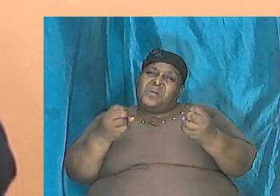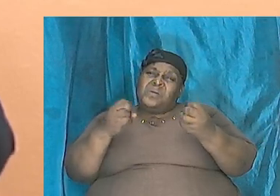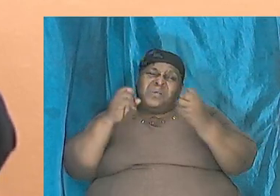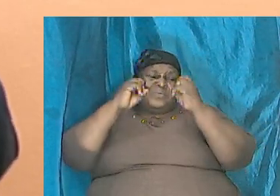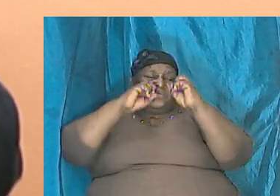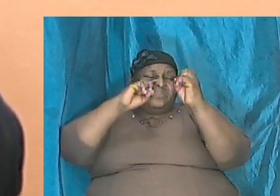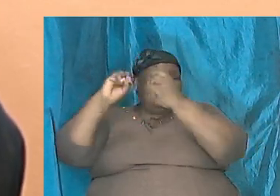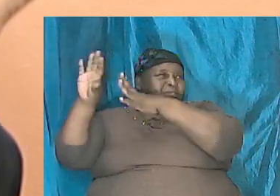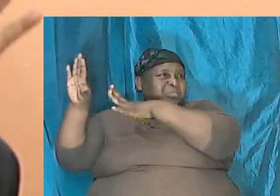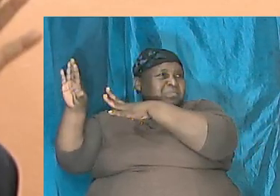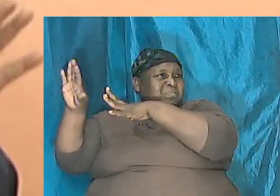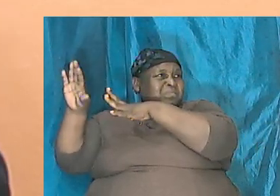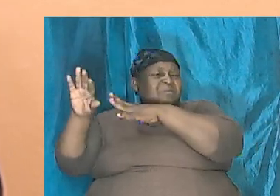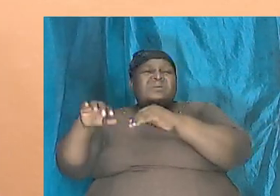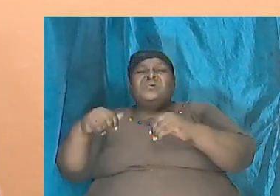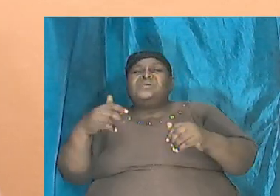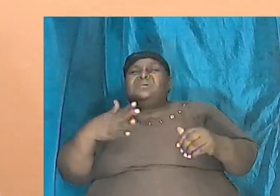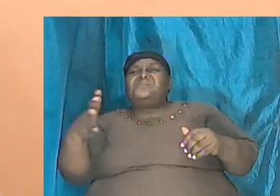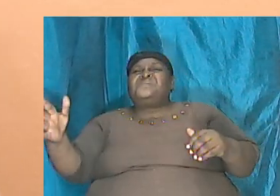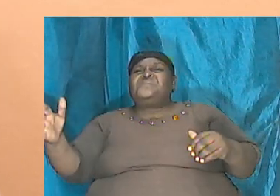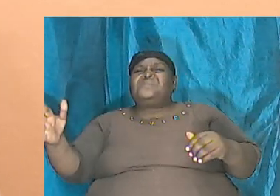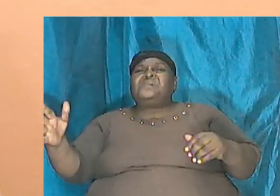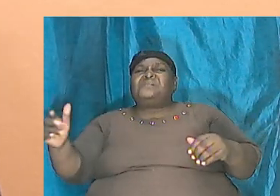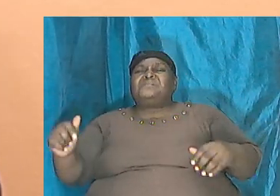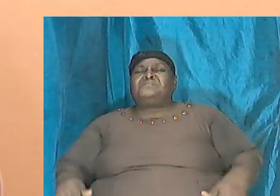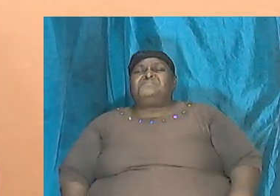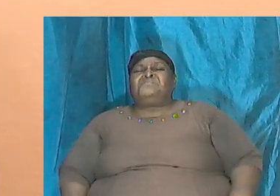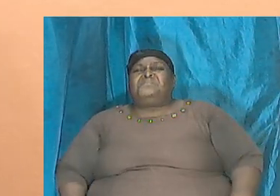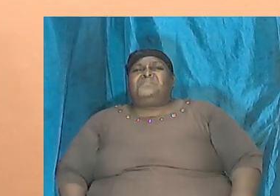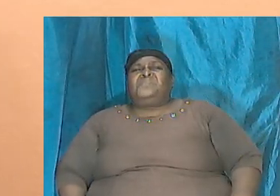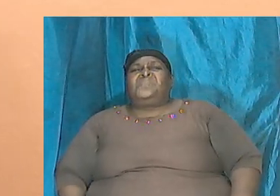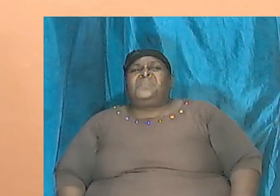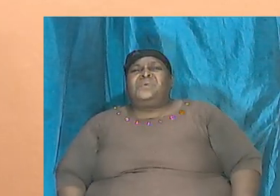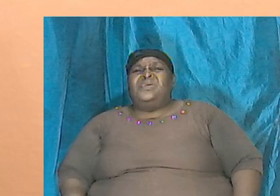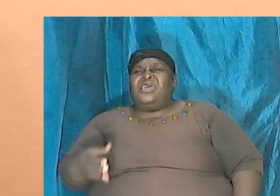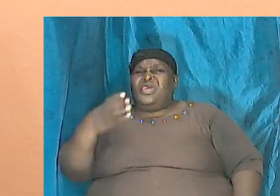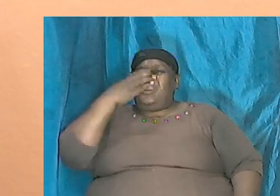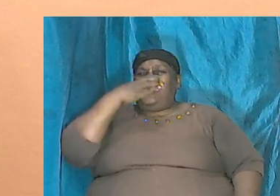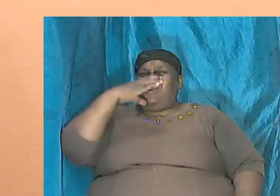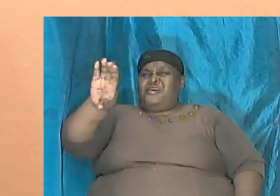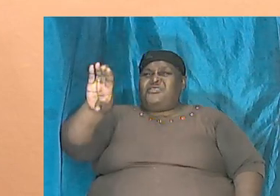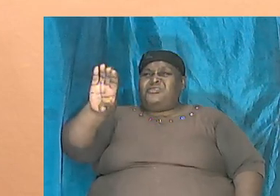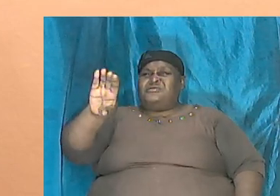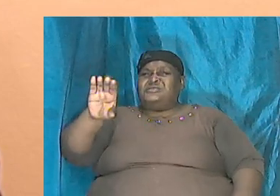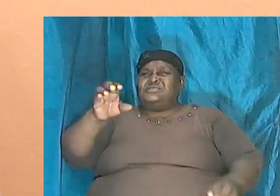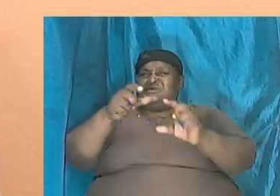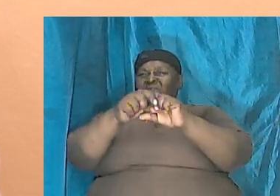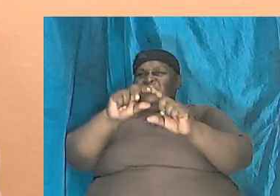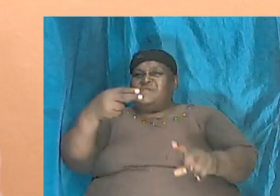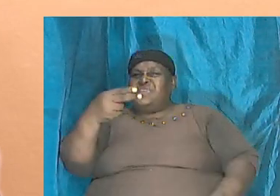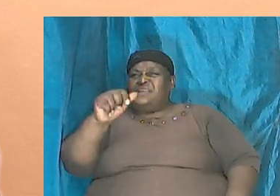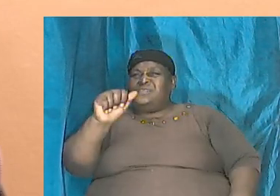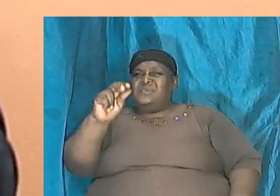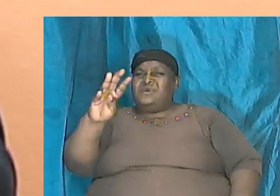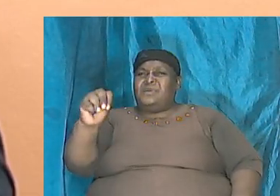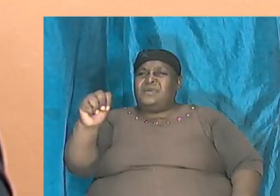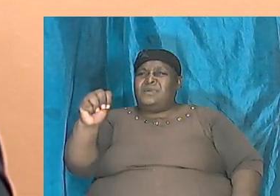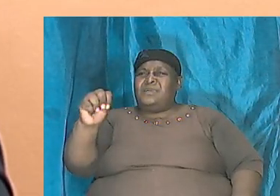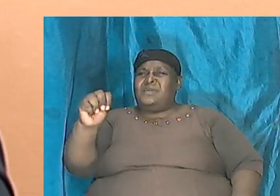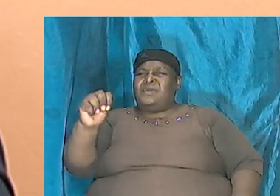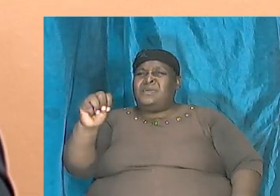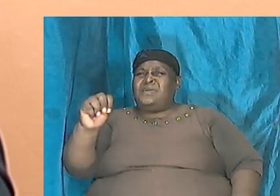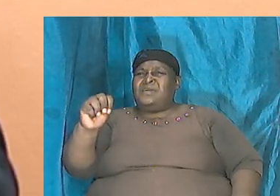thing and bring some enlightenment have you ever heard that since the curse of ham the